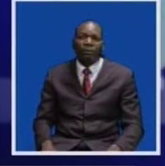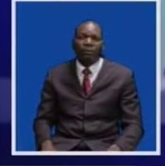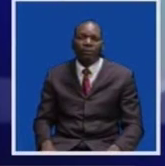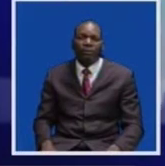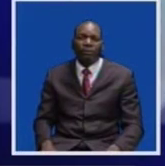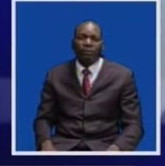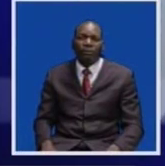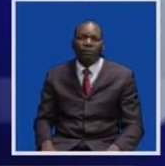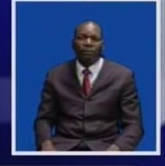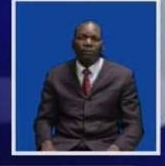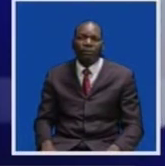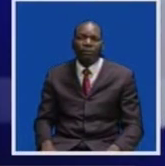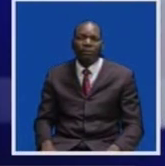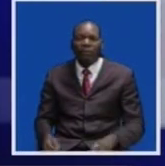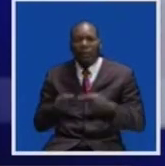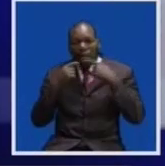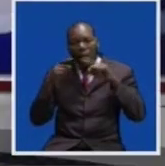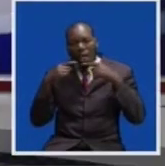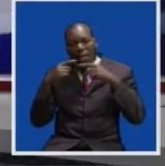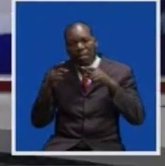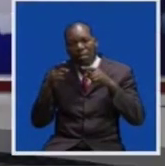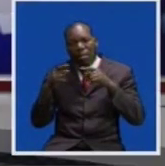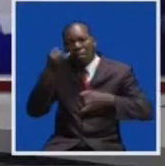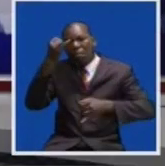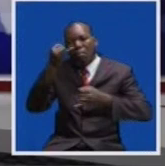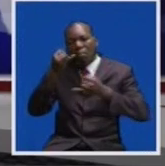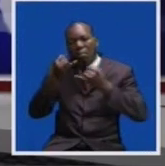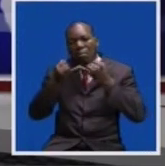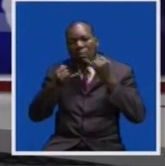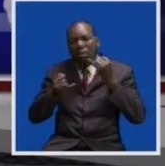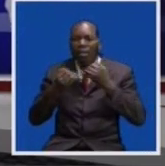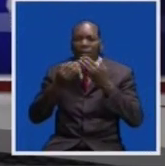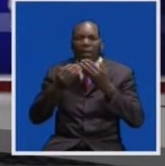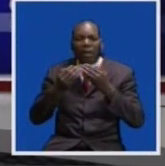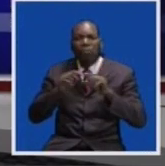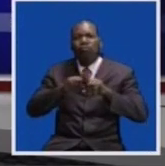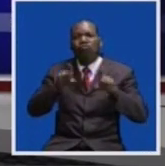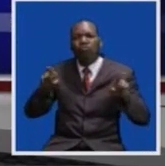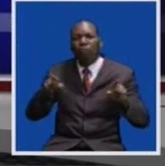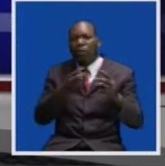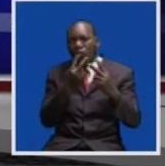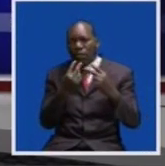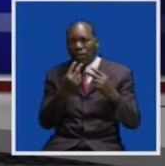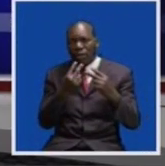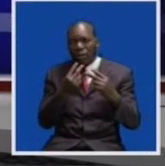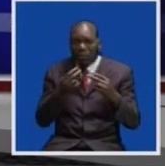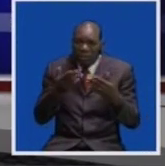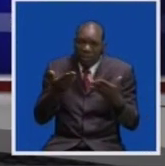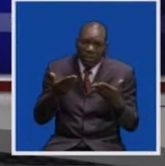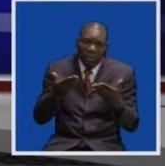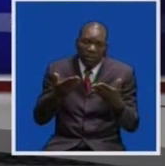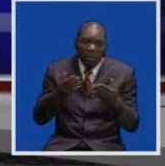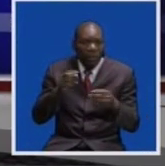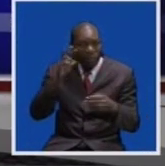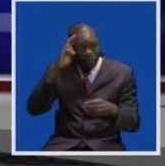And that does bring us to the end of the news. We'd like to thank you so much for watching. And as we end the